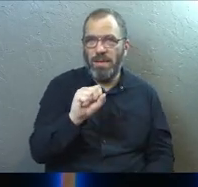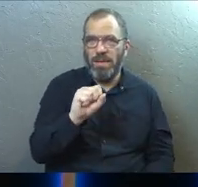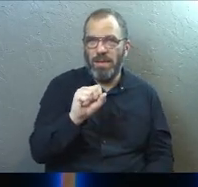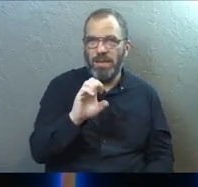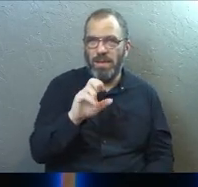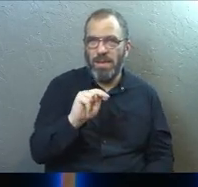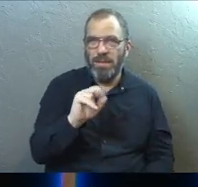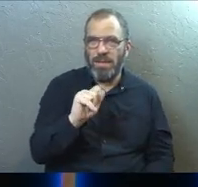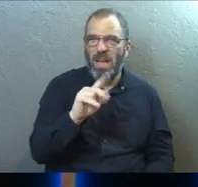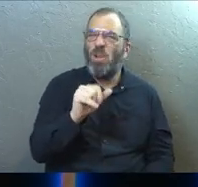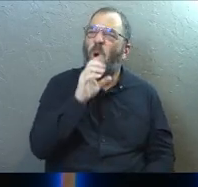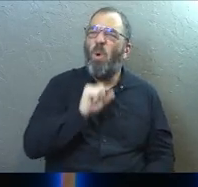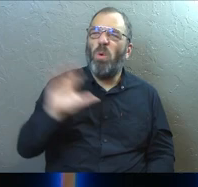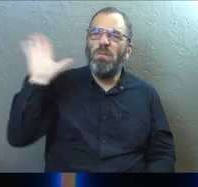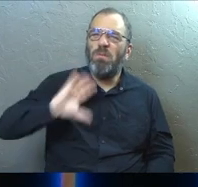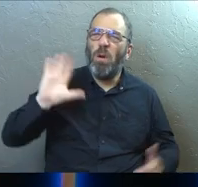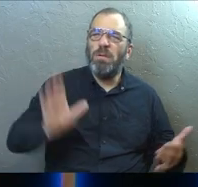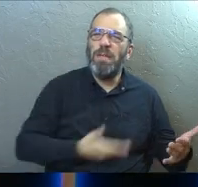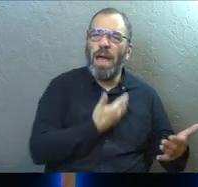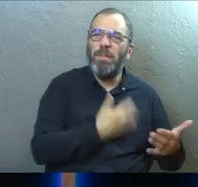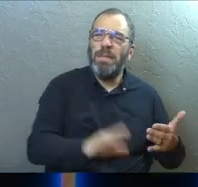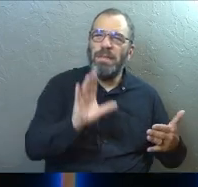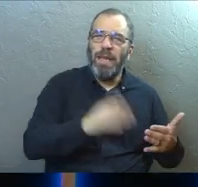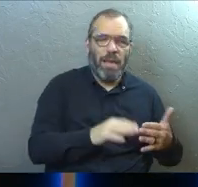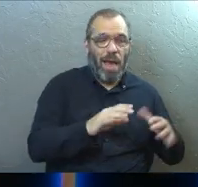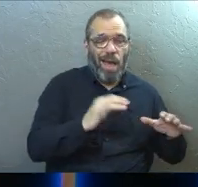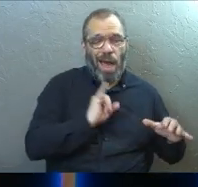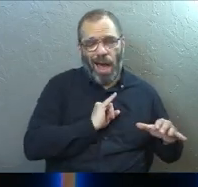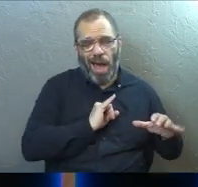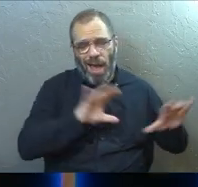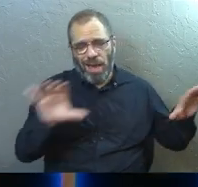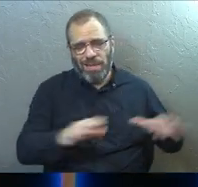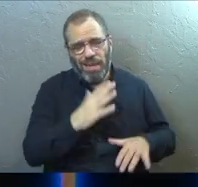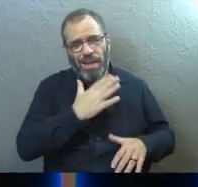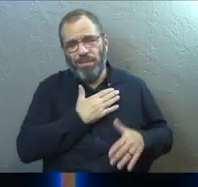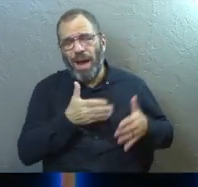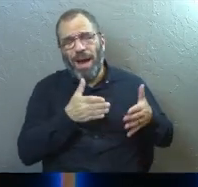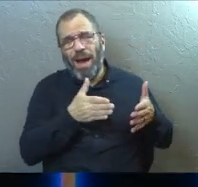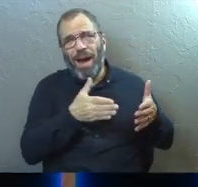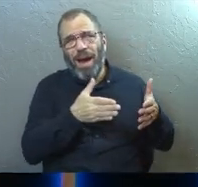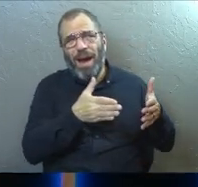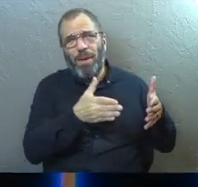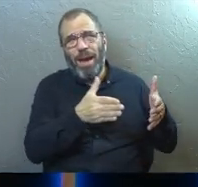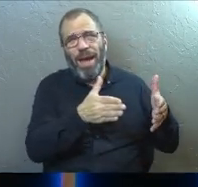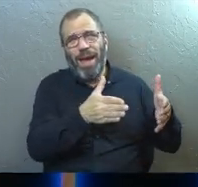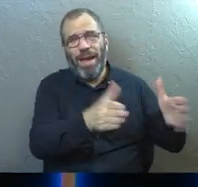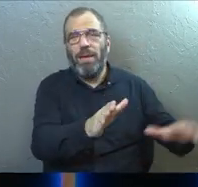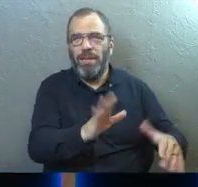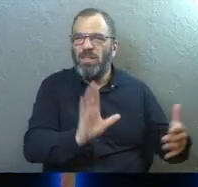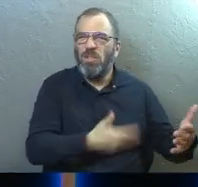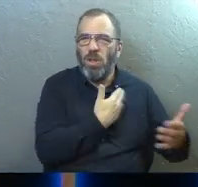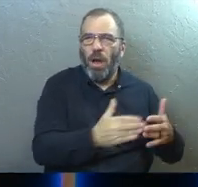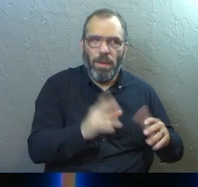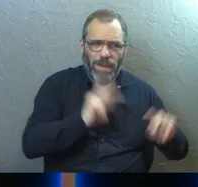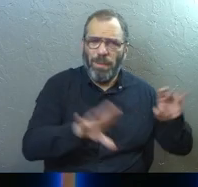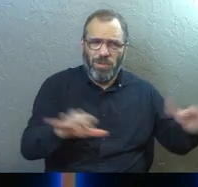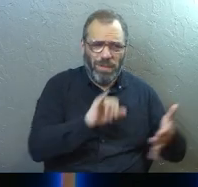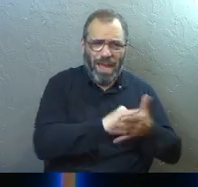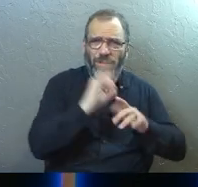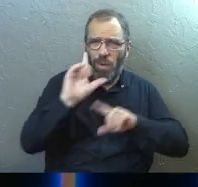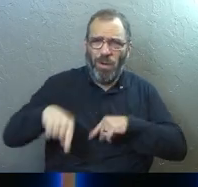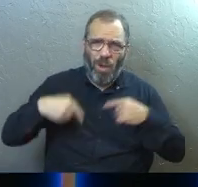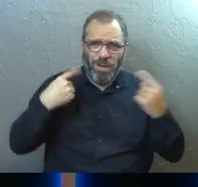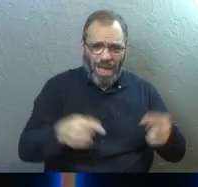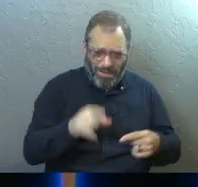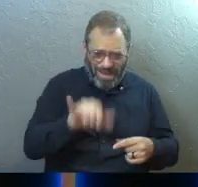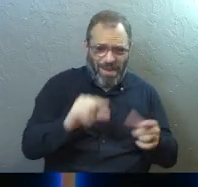It's not a new idea. People have been doing this for a long time. See that in the words of Jesus. People have been doing this for a long time. It's a